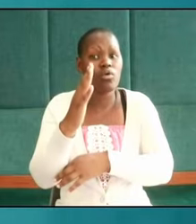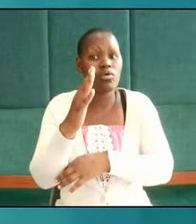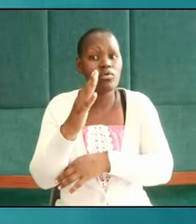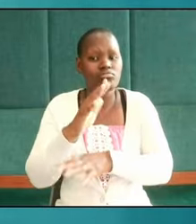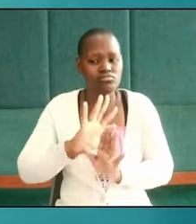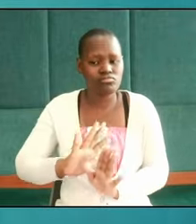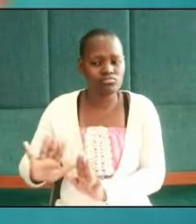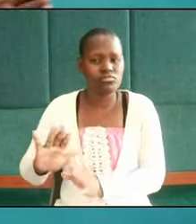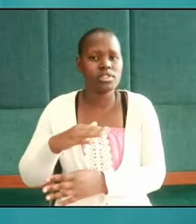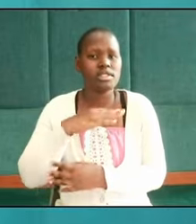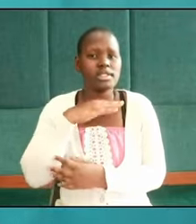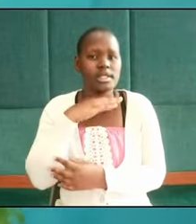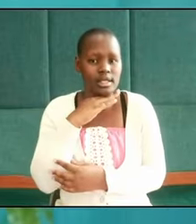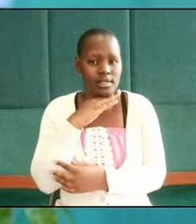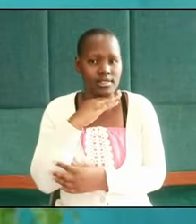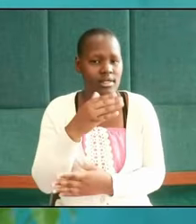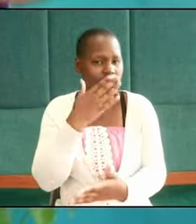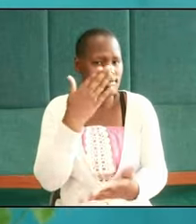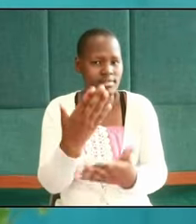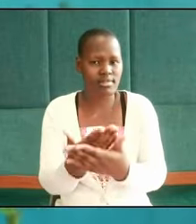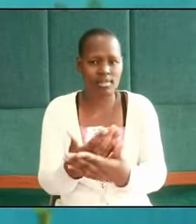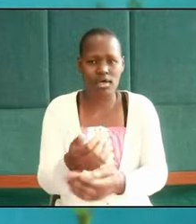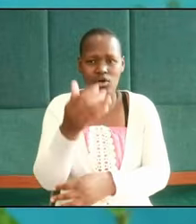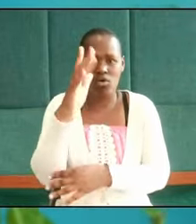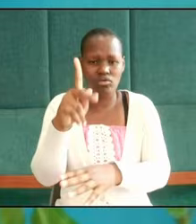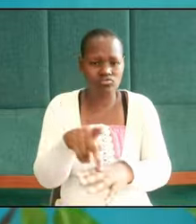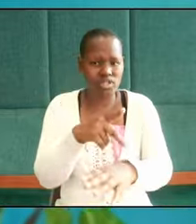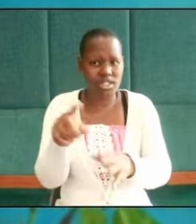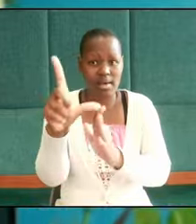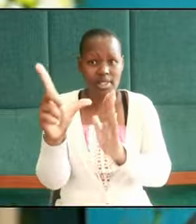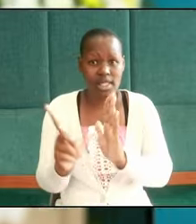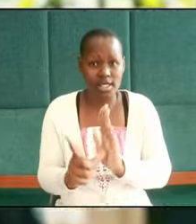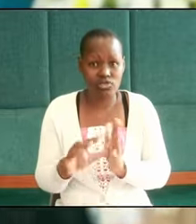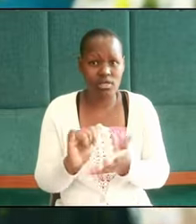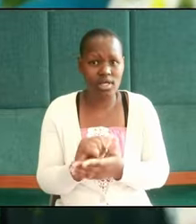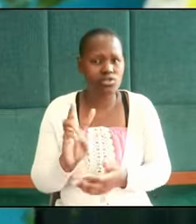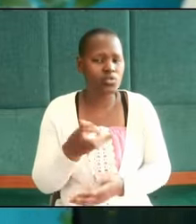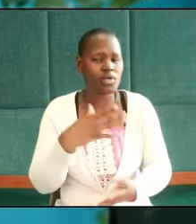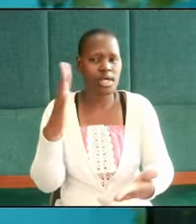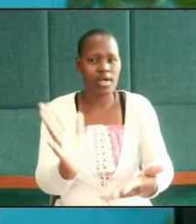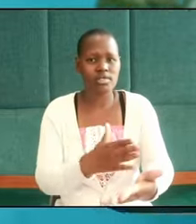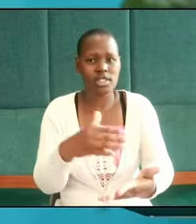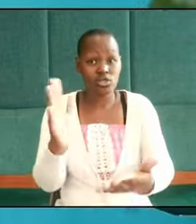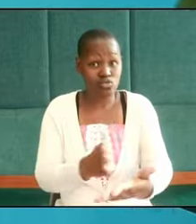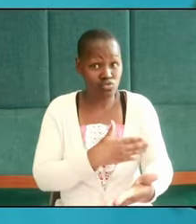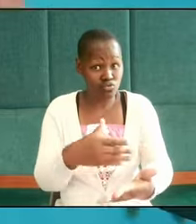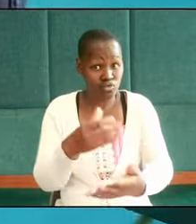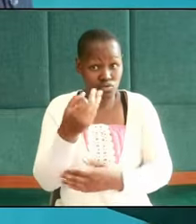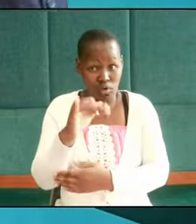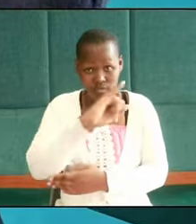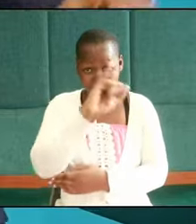thank God for the psalm's lesson that we can sing the songs of